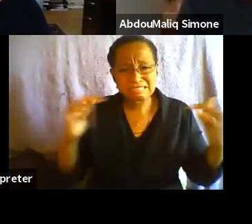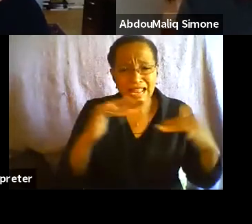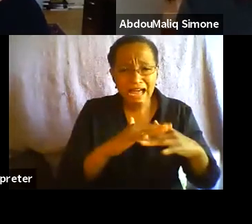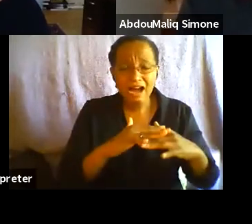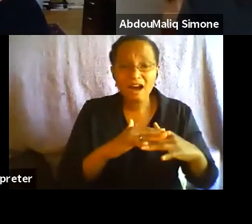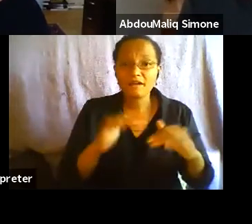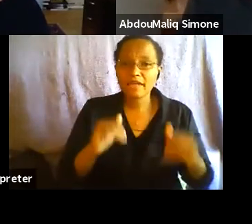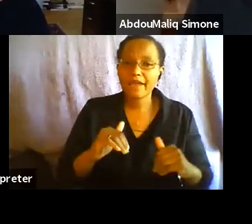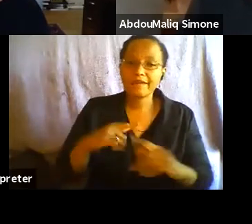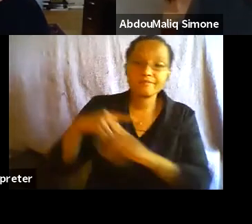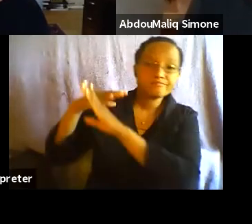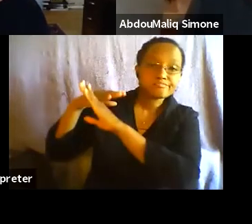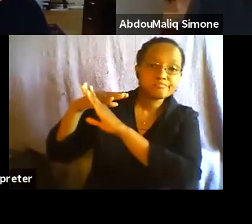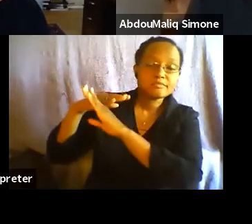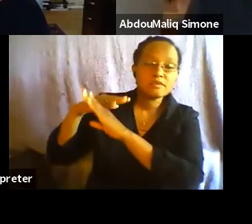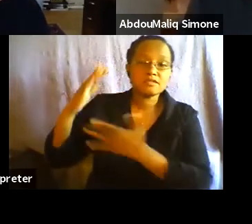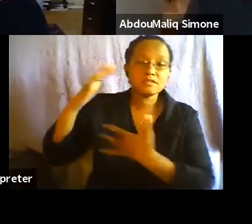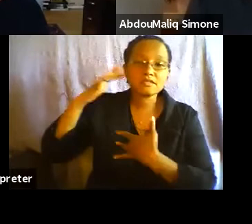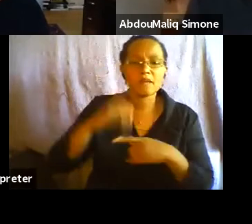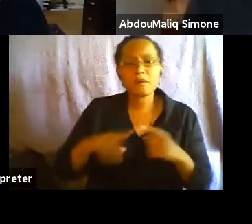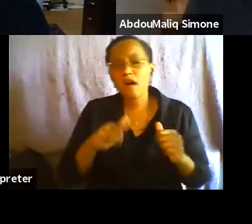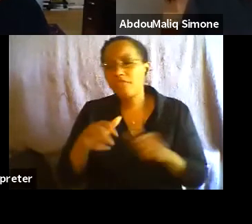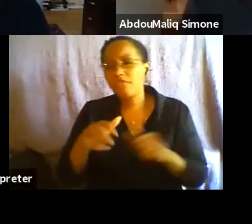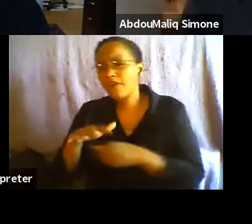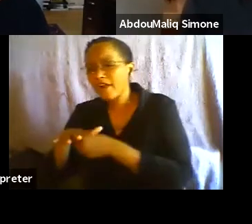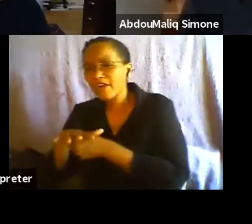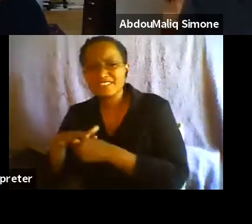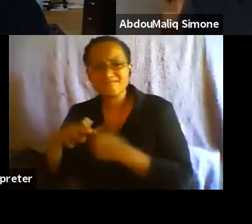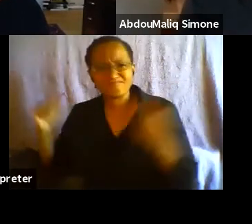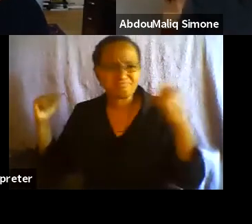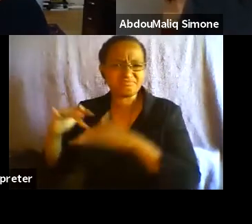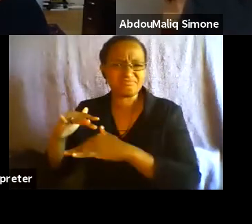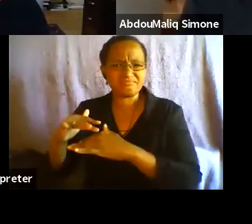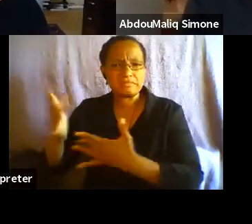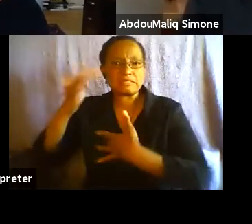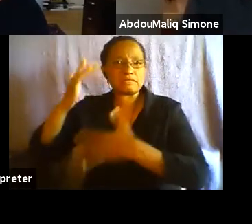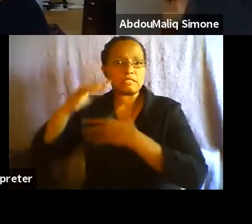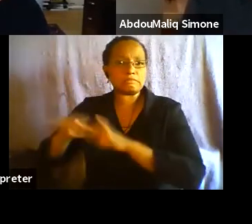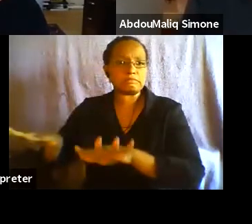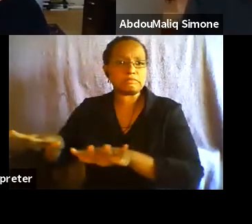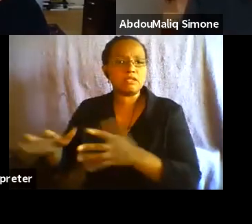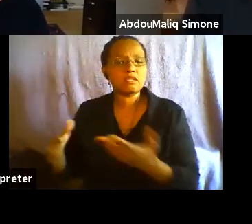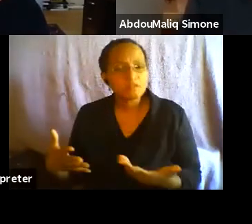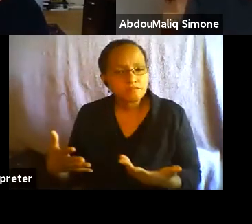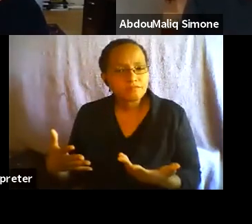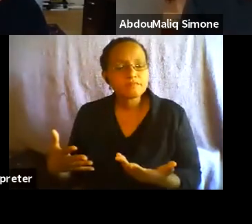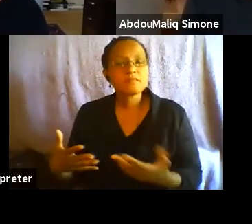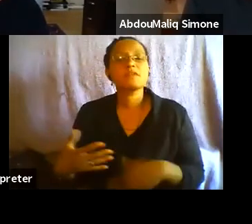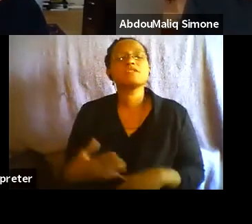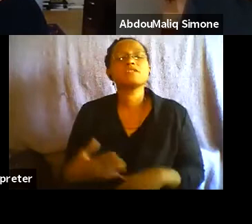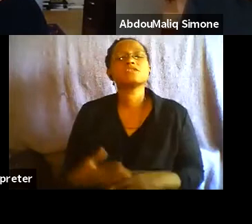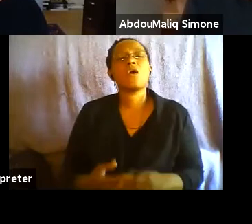In some situations, you have such an extensive attunement